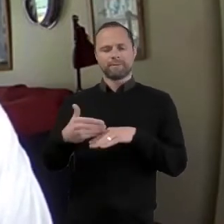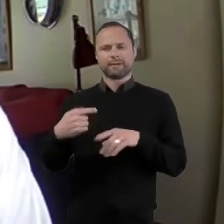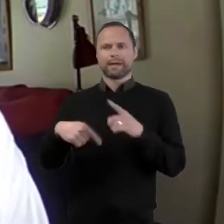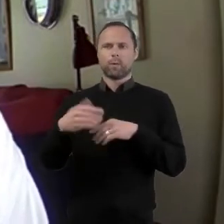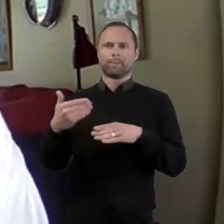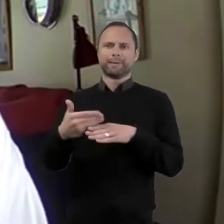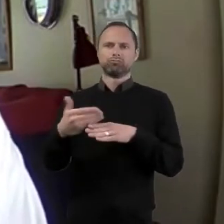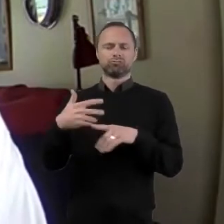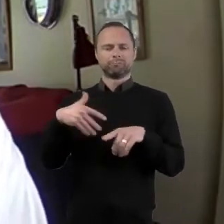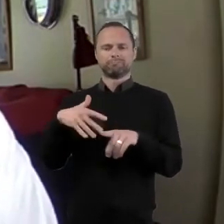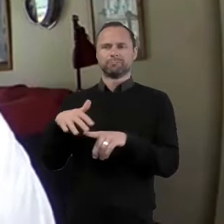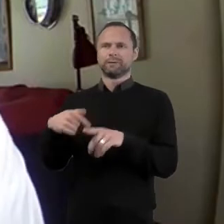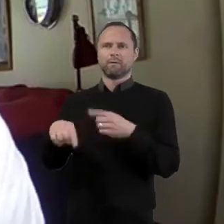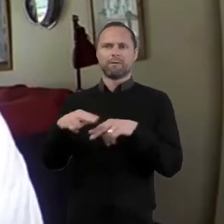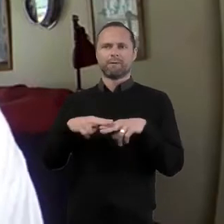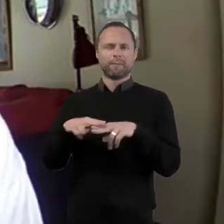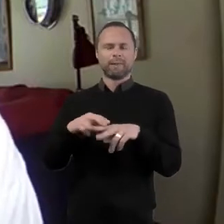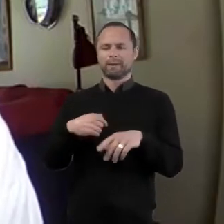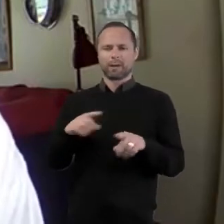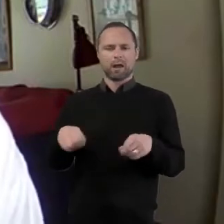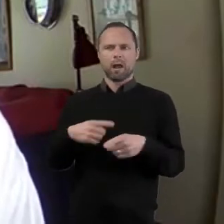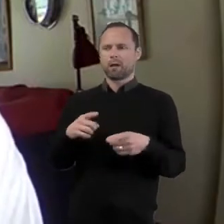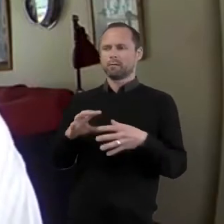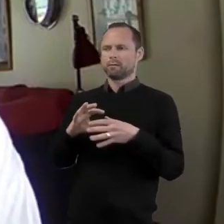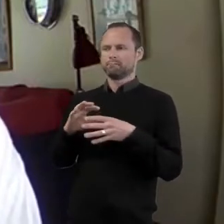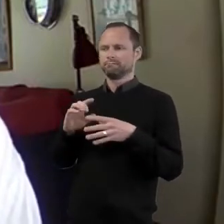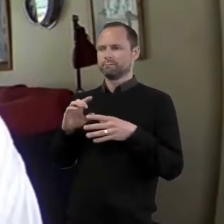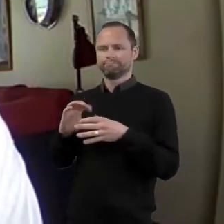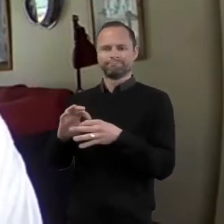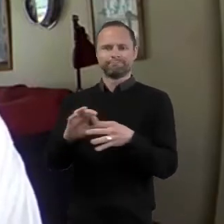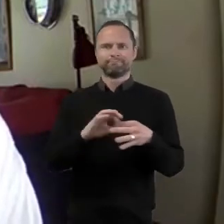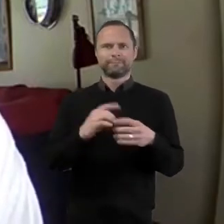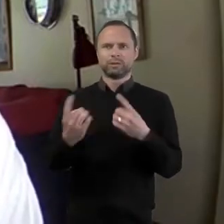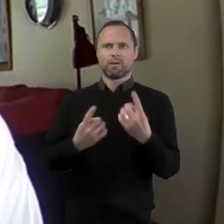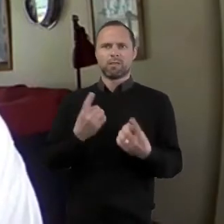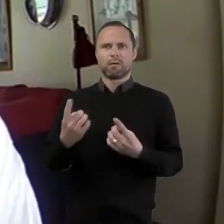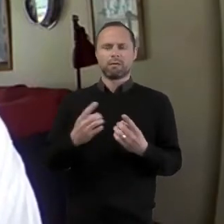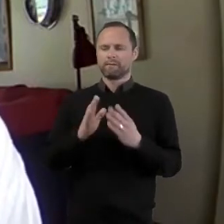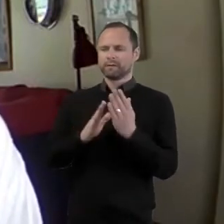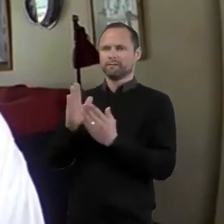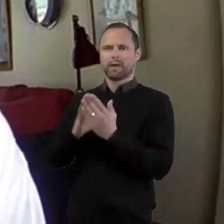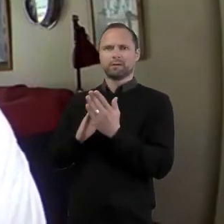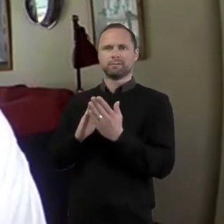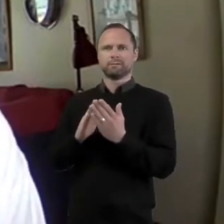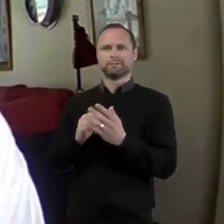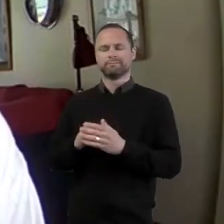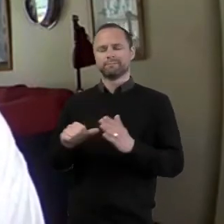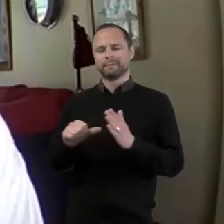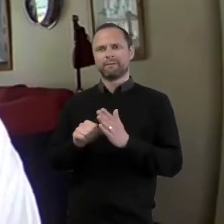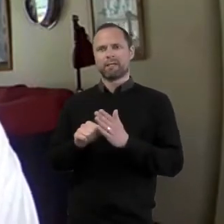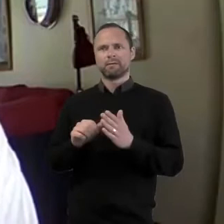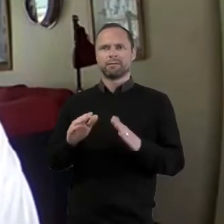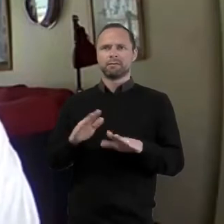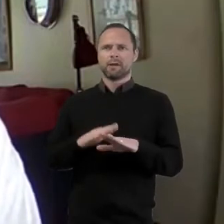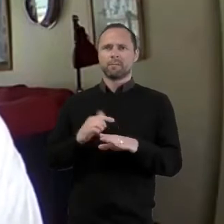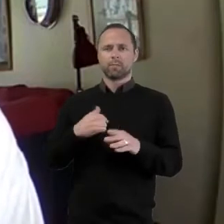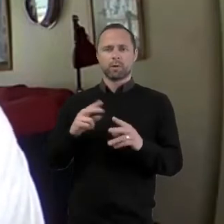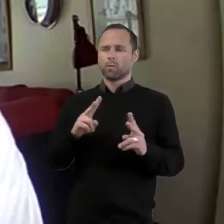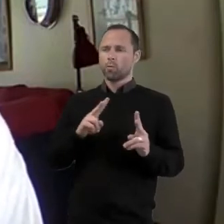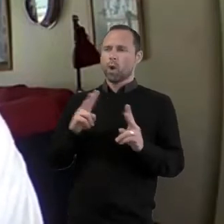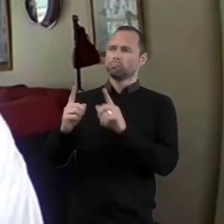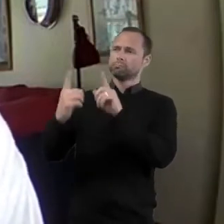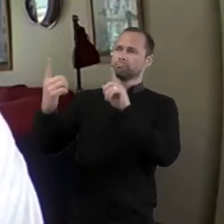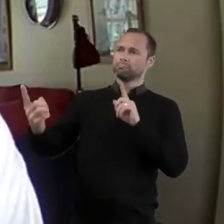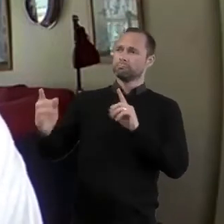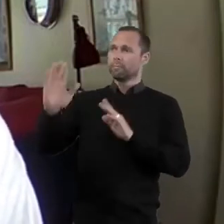We've not been able to meet our families, visit them or talk to them face to face. We've watched them from afar as